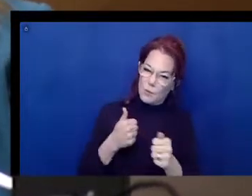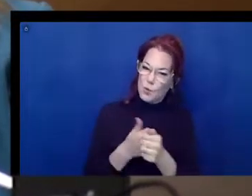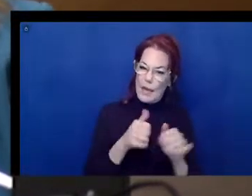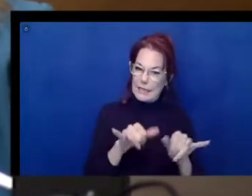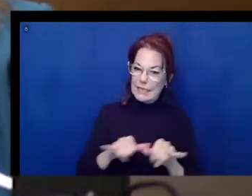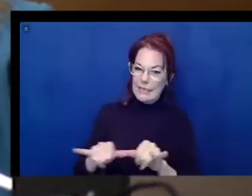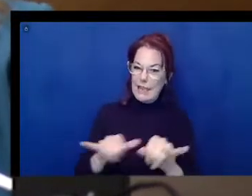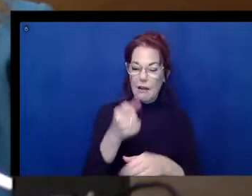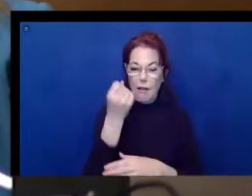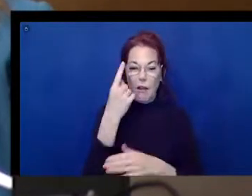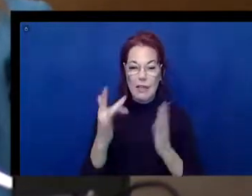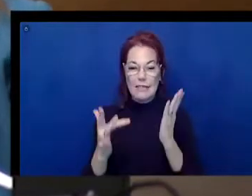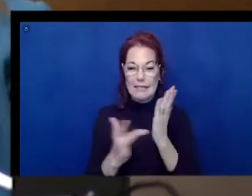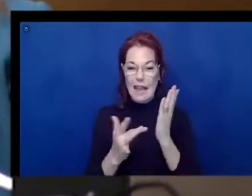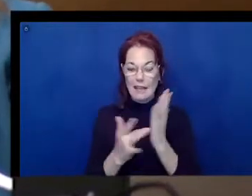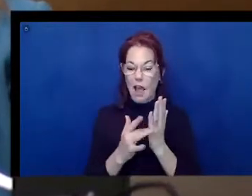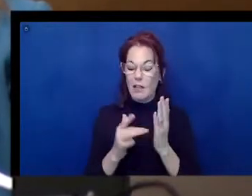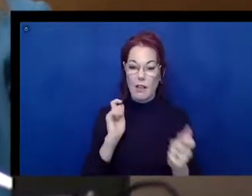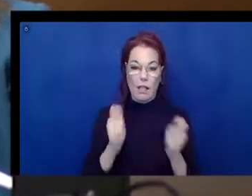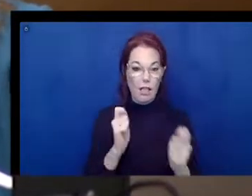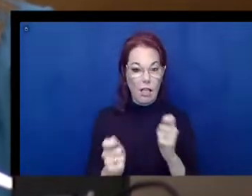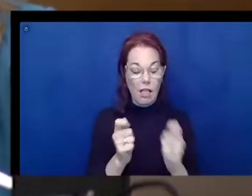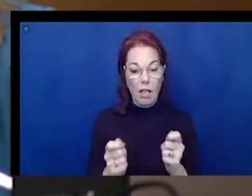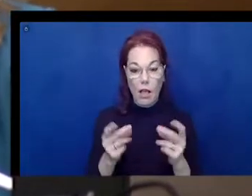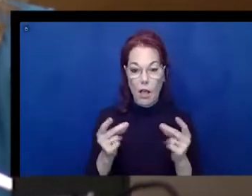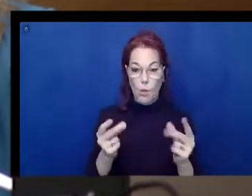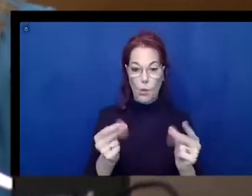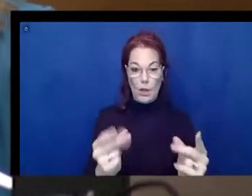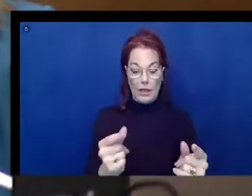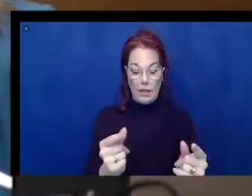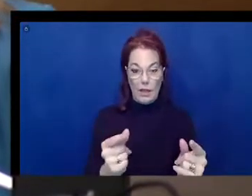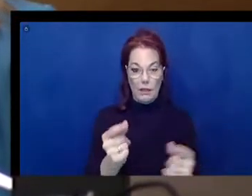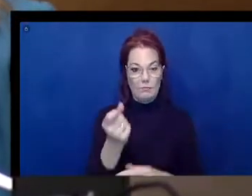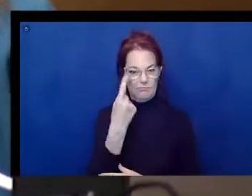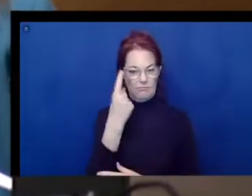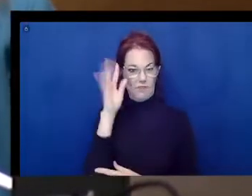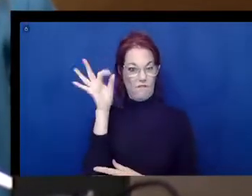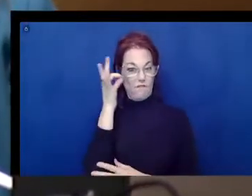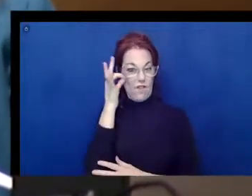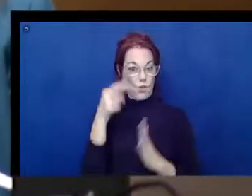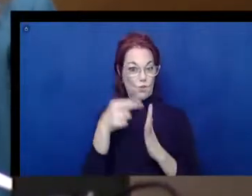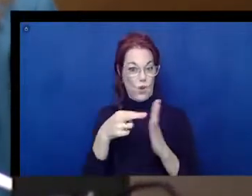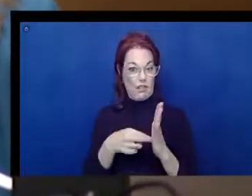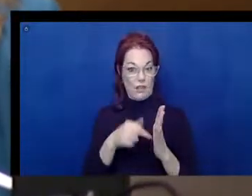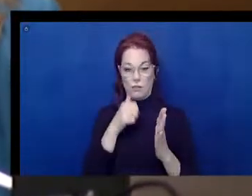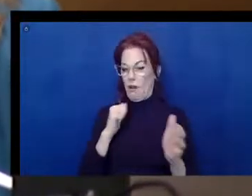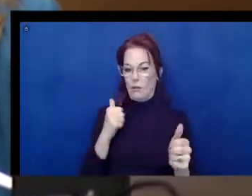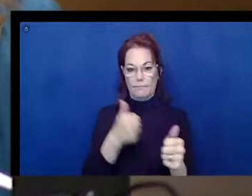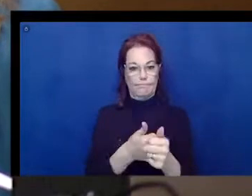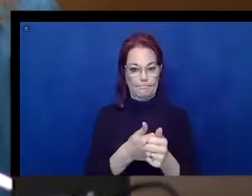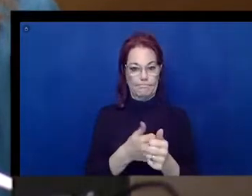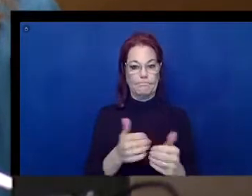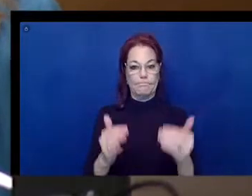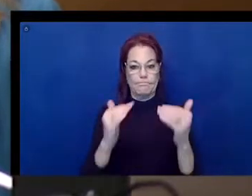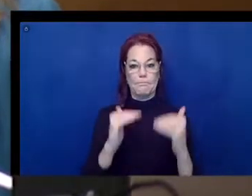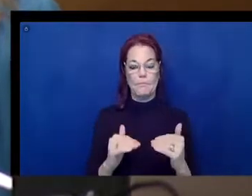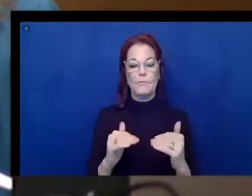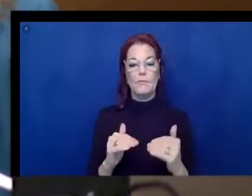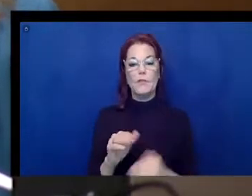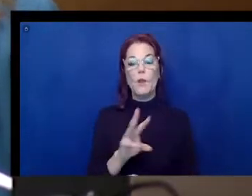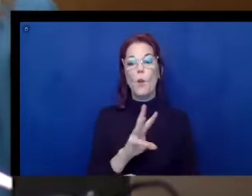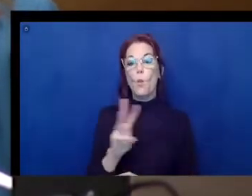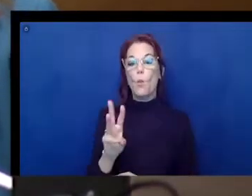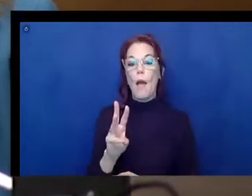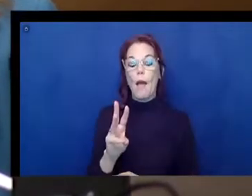and accessibility guidelines keep pace, but federal regulation does not. The Web Content Accessibility Guidelines